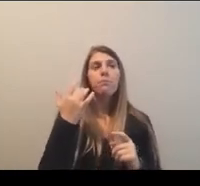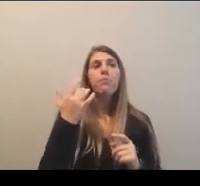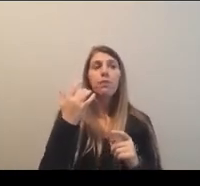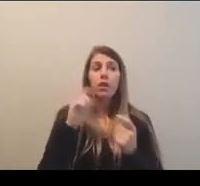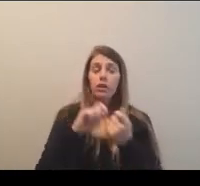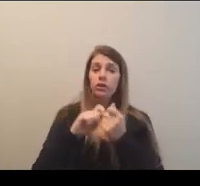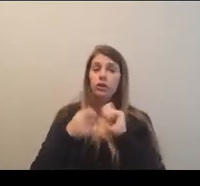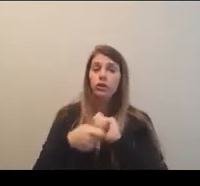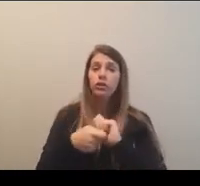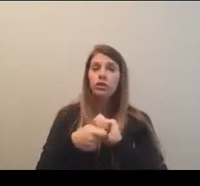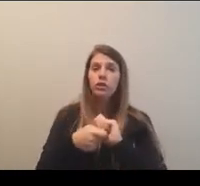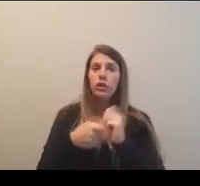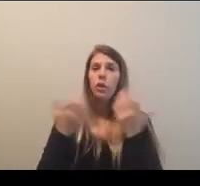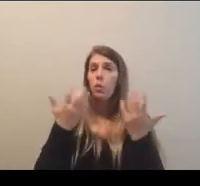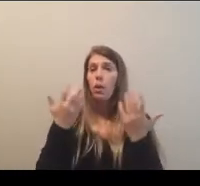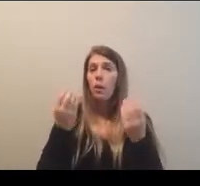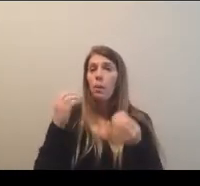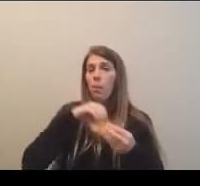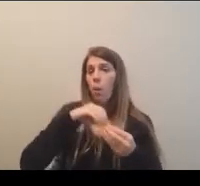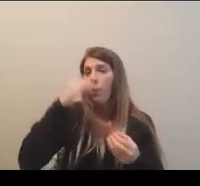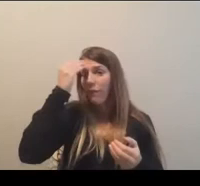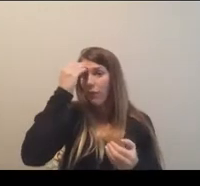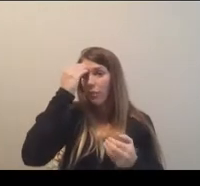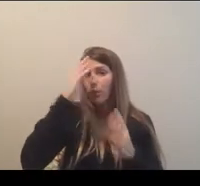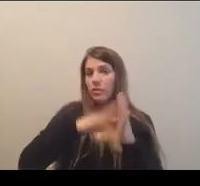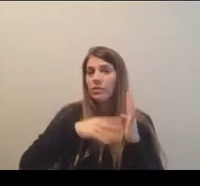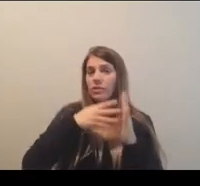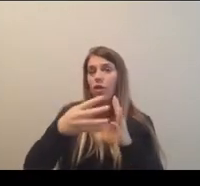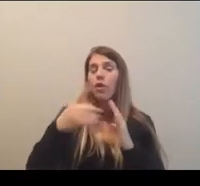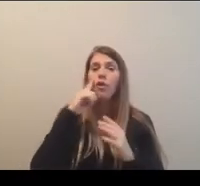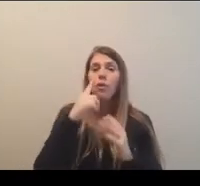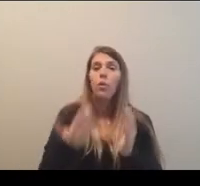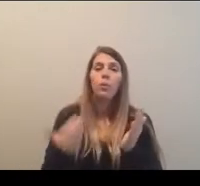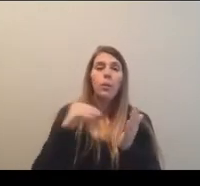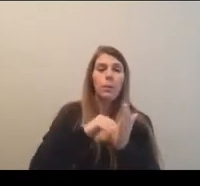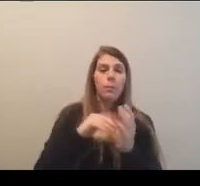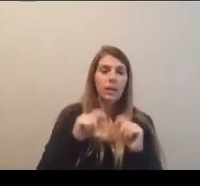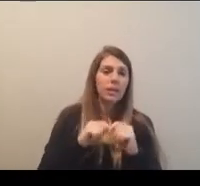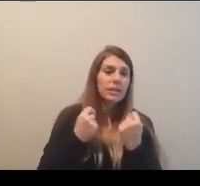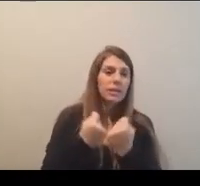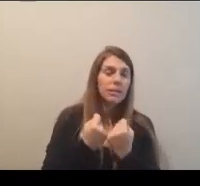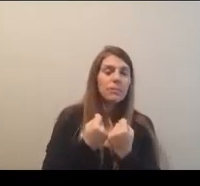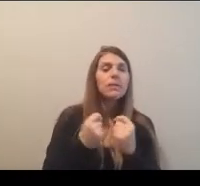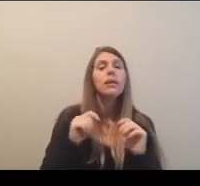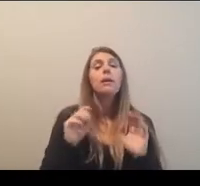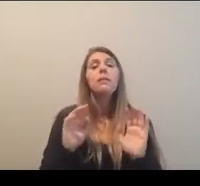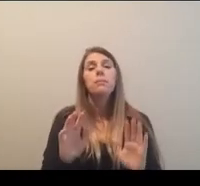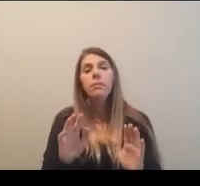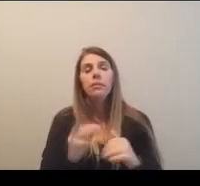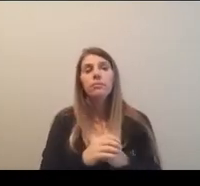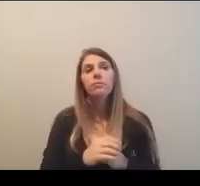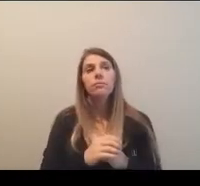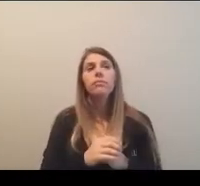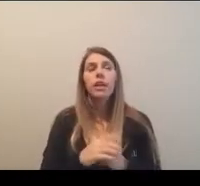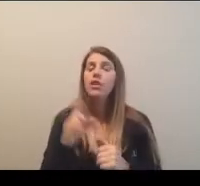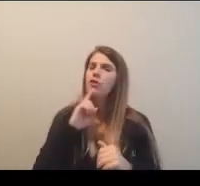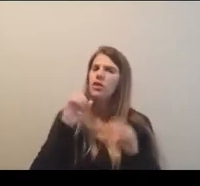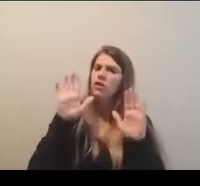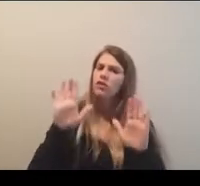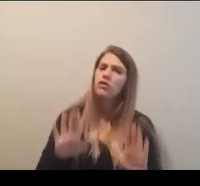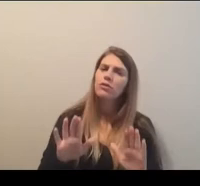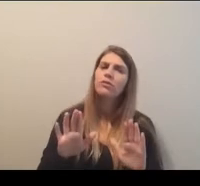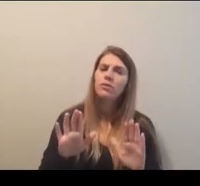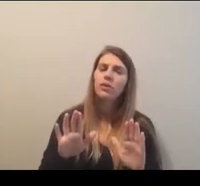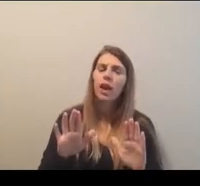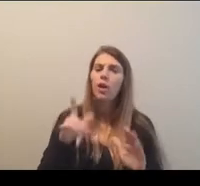changes, um, what may be a more familiar schedule for some of our repeat teams, but it's really something that is a great way for those